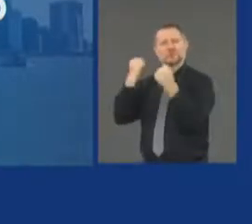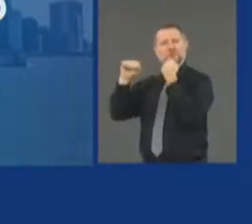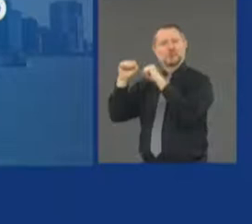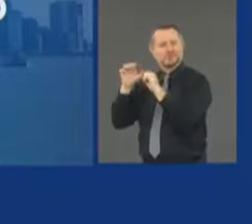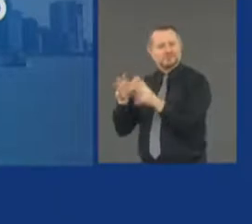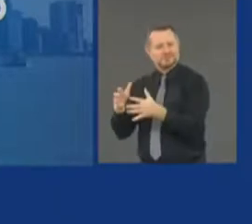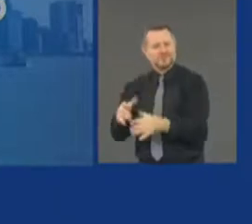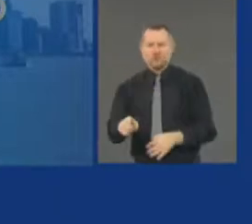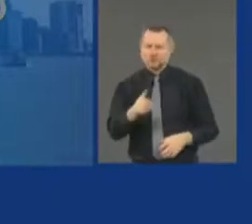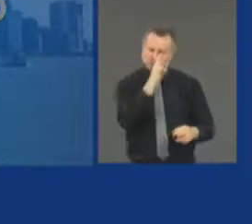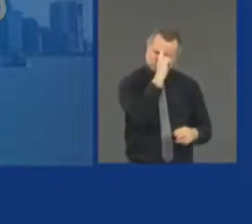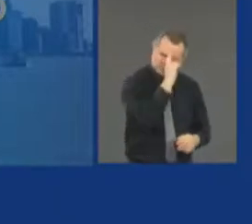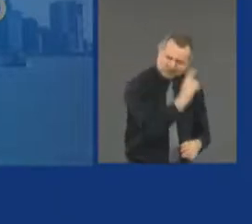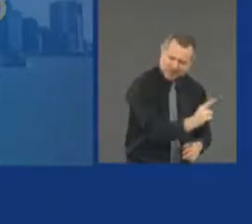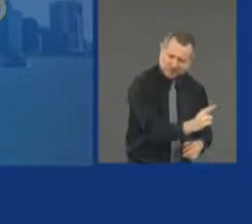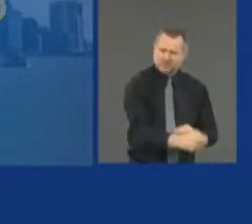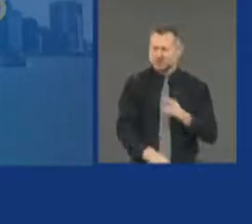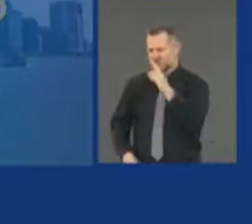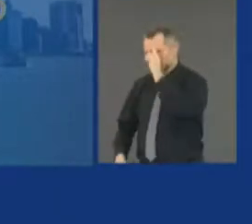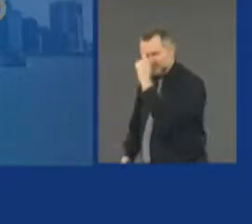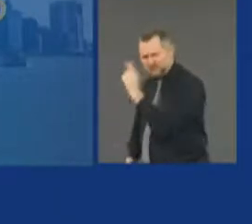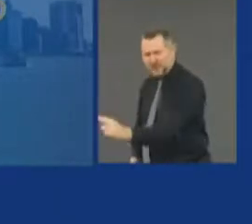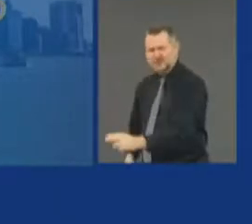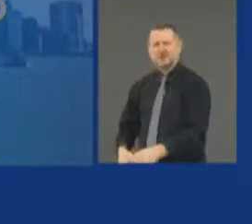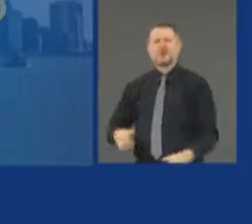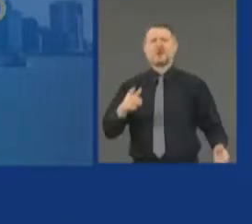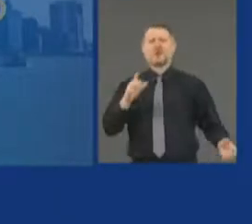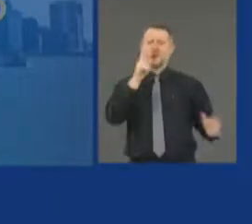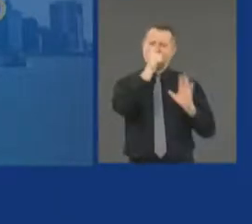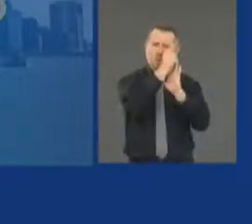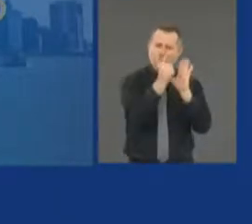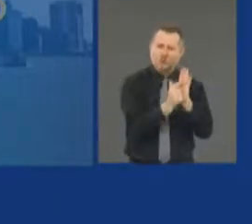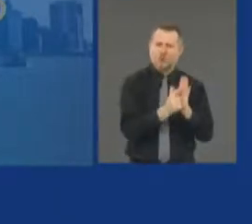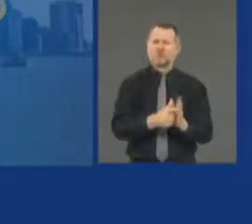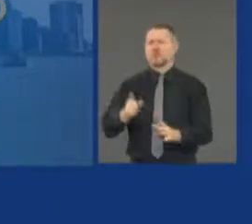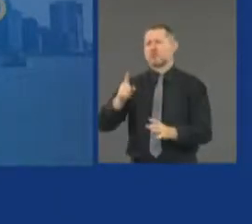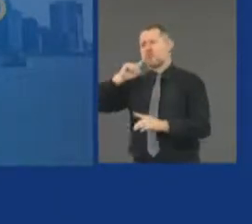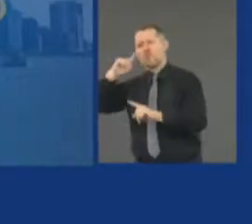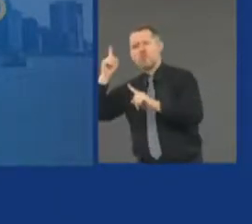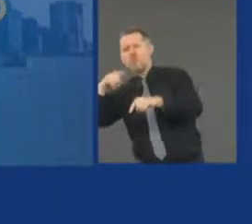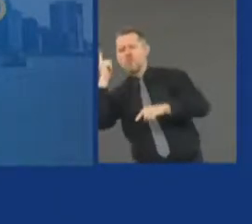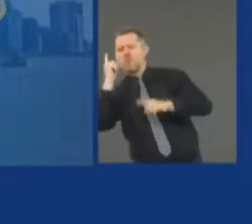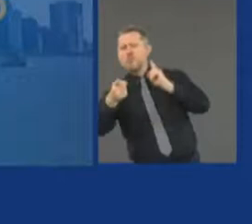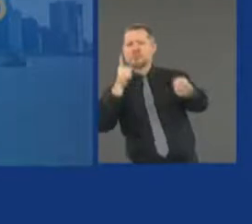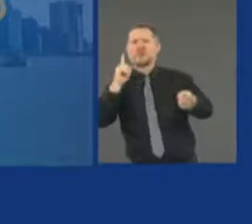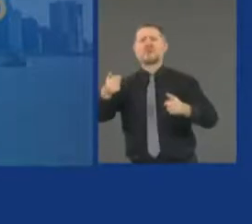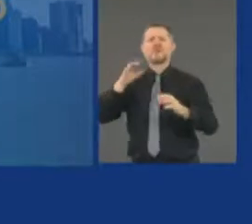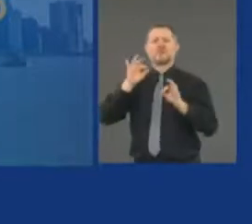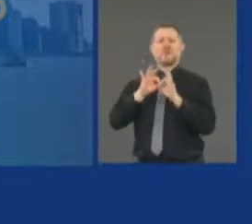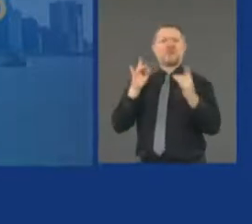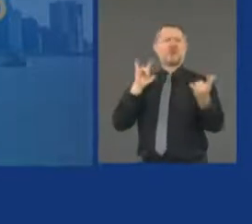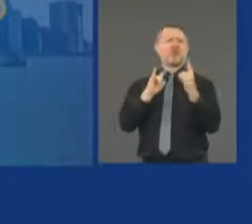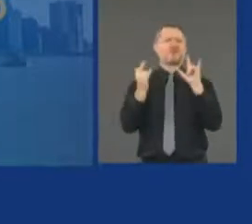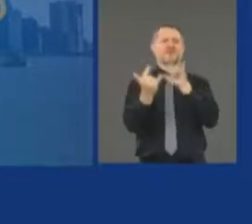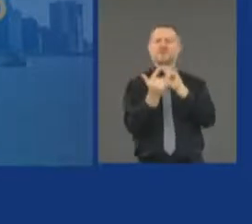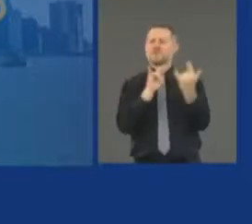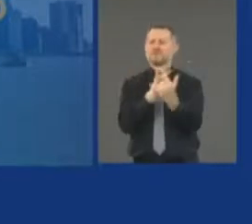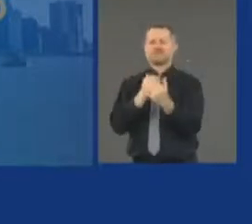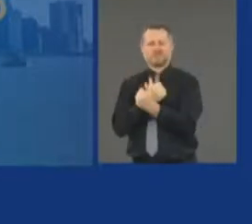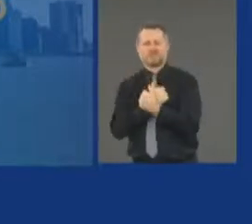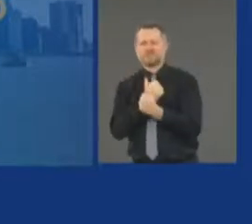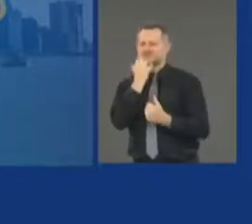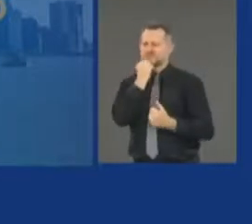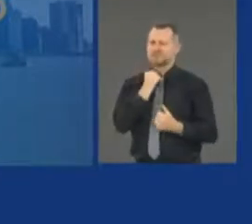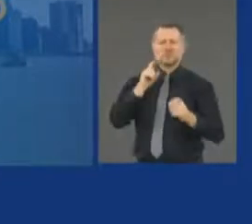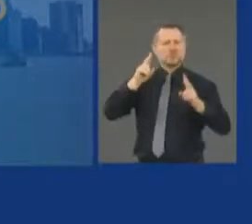law and order. And we are loving at the end of the day. Yes, we have issues. Yes, we have challenges. But